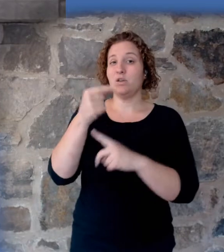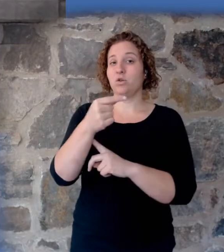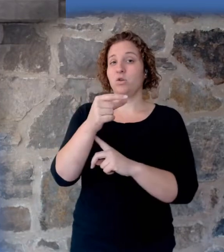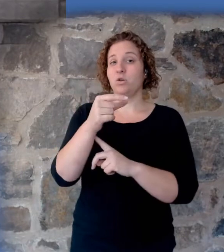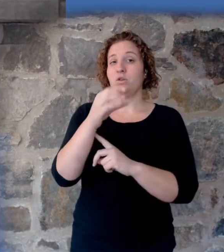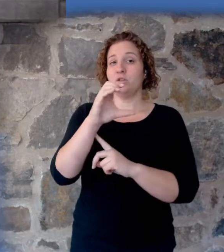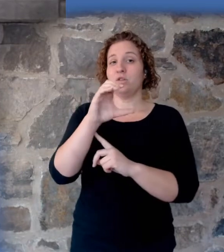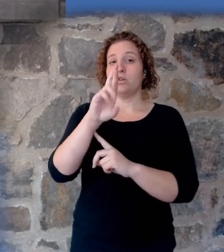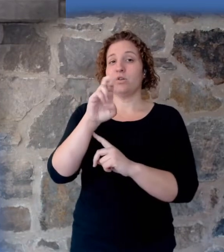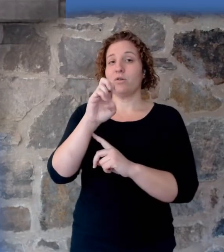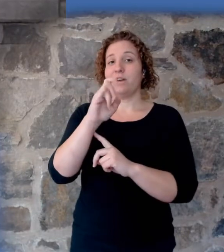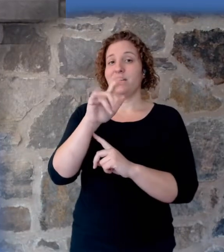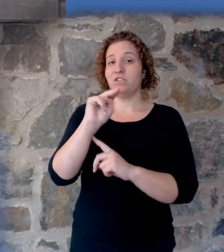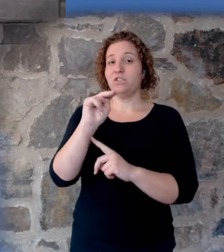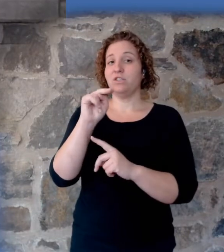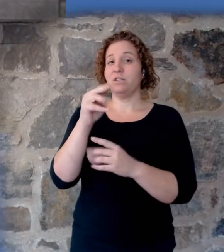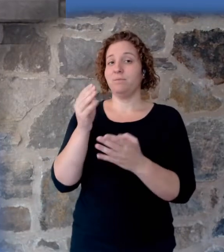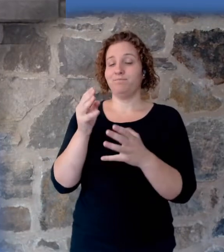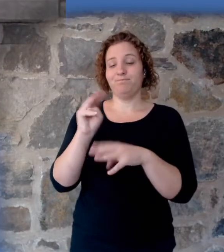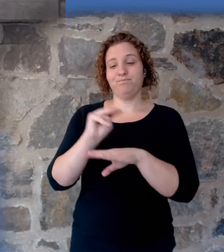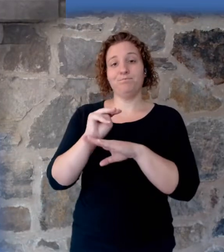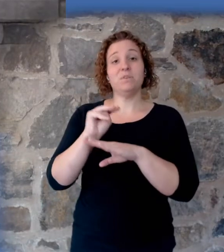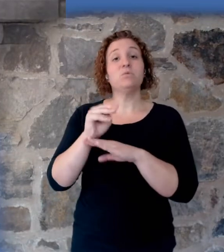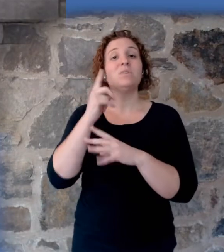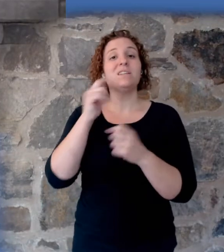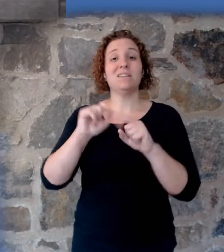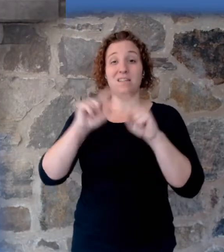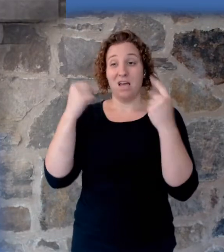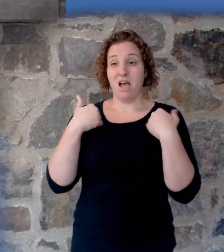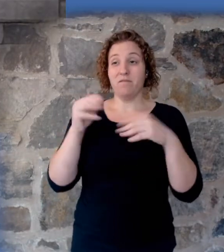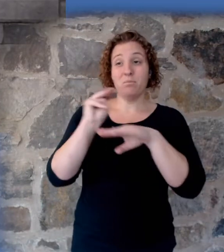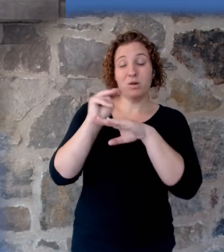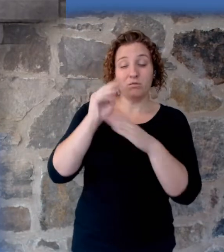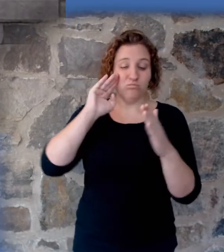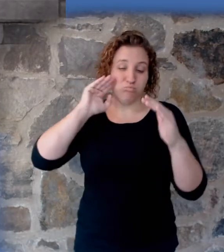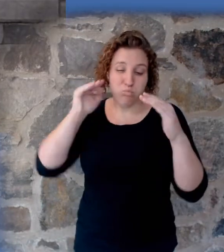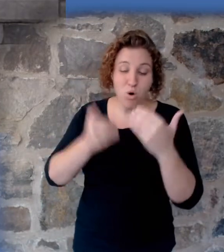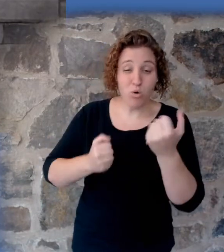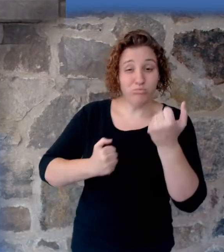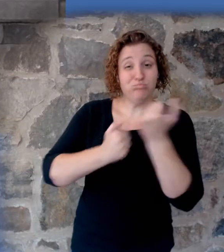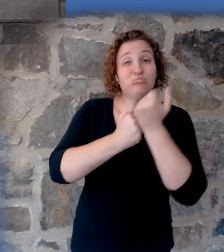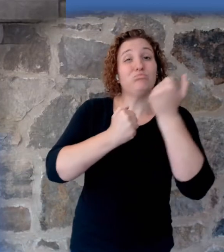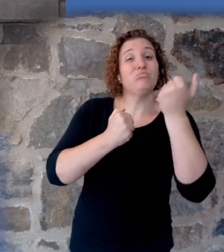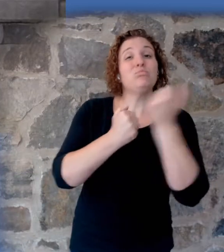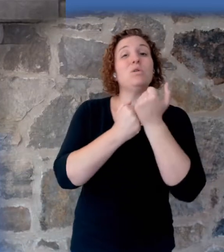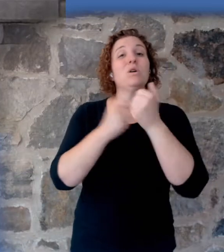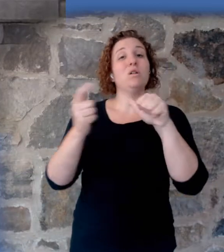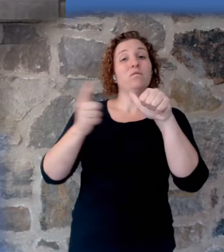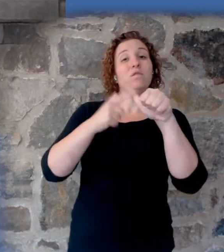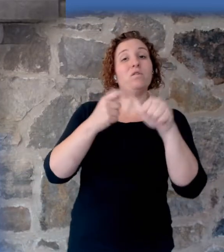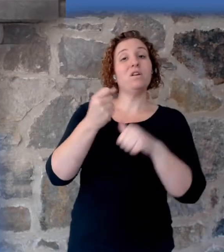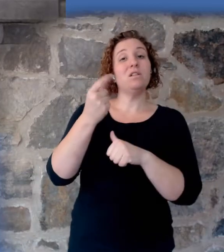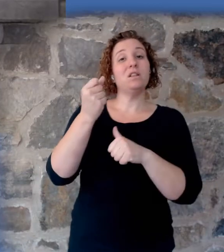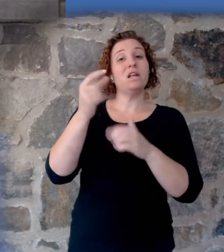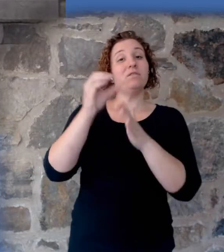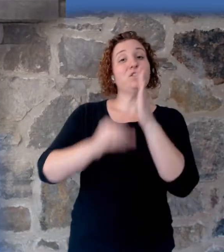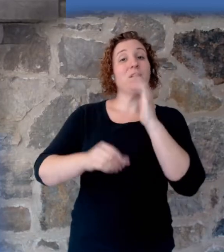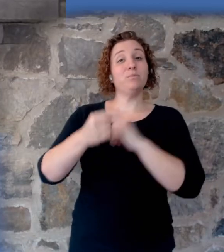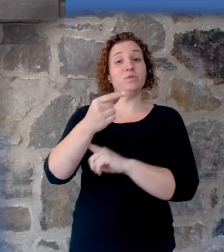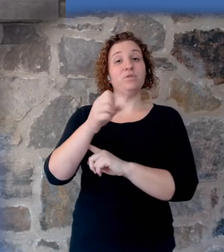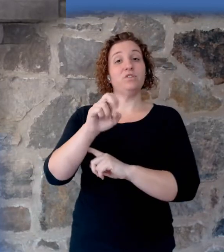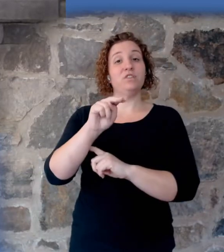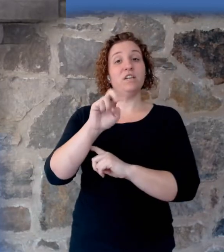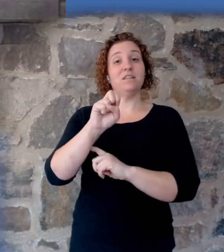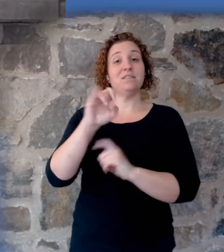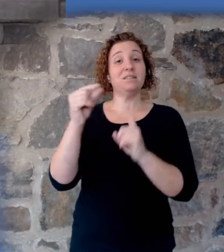first 11 chapters that there are ministries dedicated solely to defending those first 11 chapters of Genesis so that you can trust the